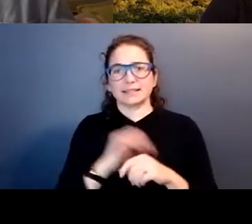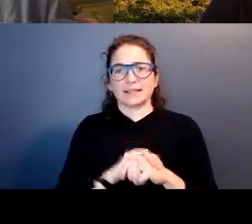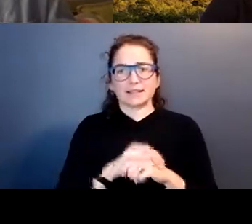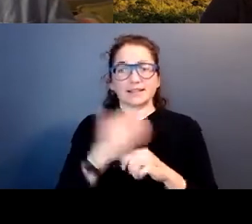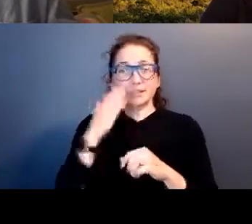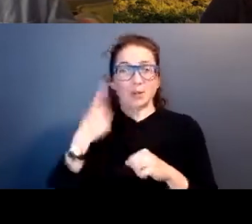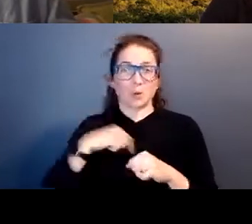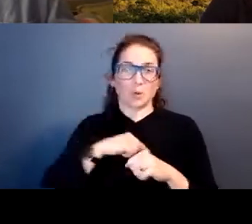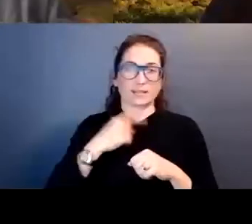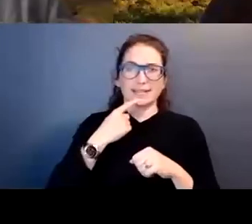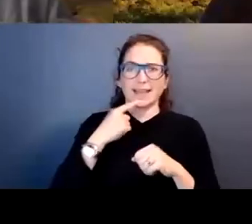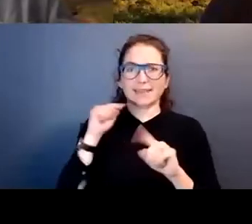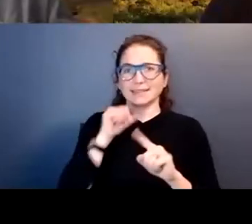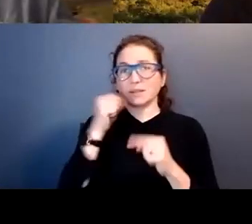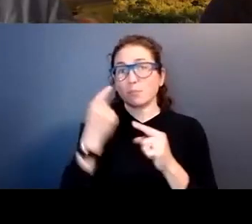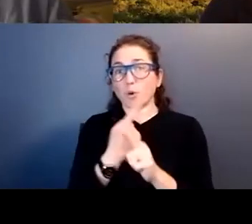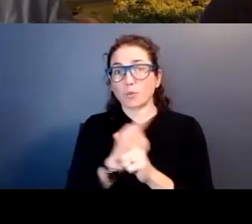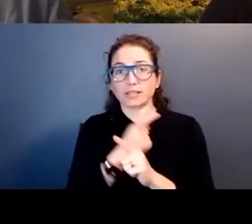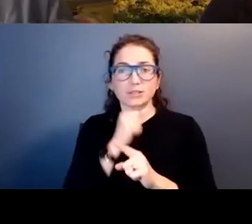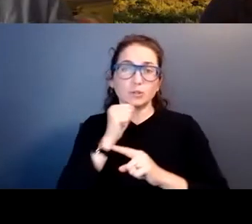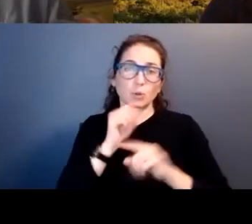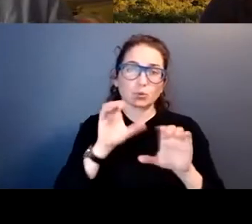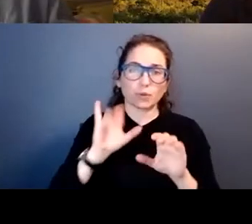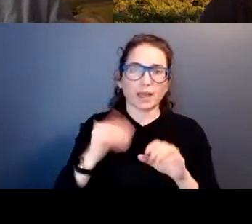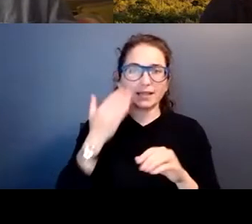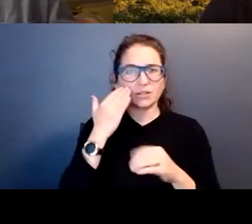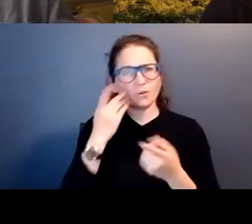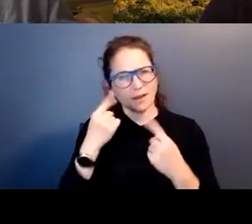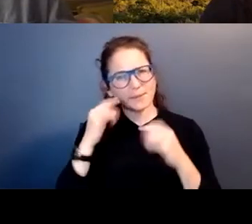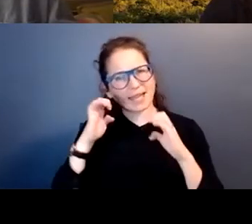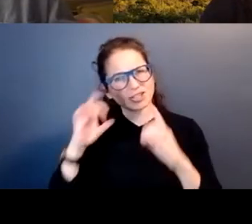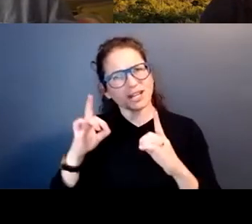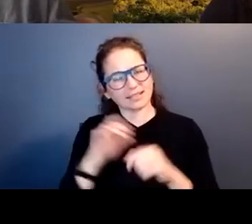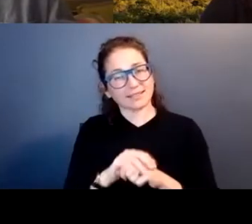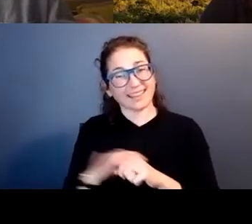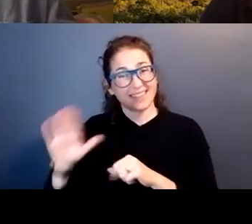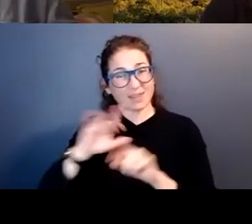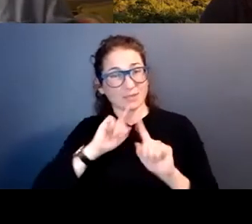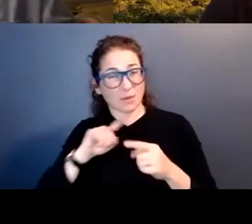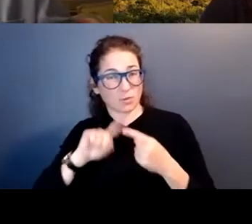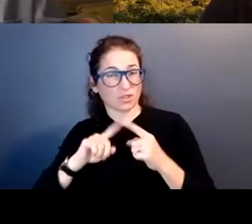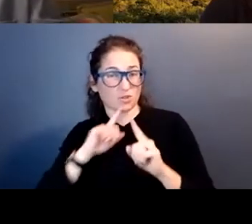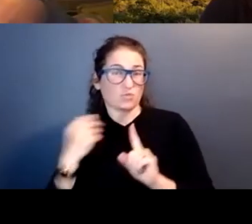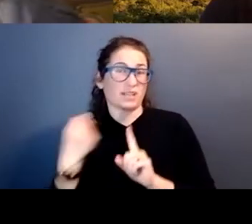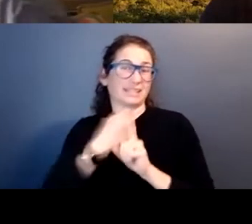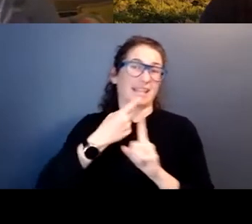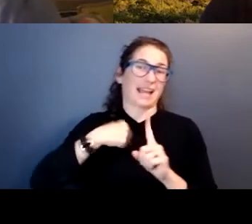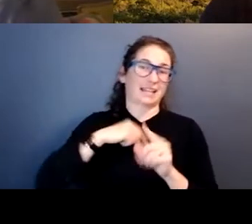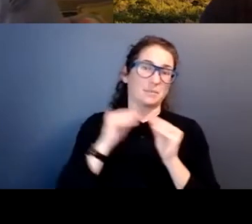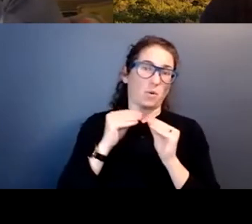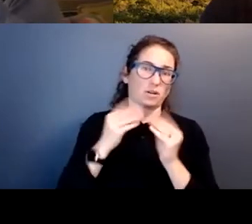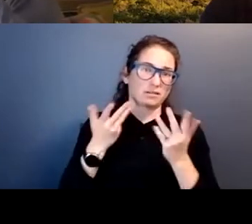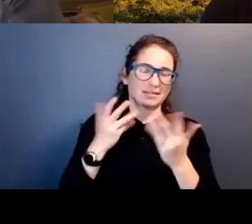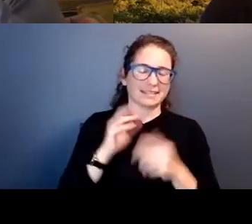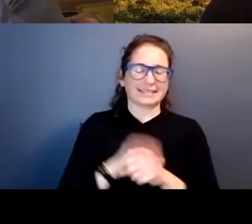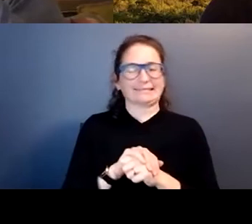audacity to say, this is inappropriate. Don't do this, come get educated. And their response was to attack us further. And so I said